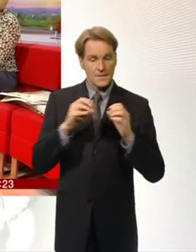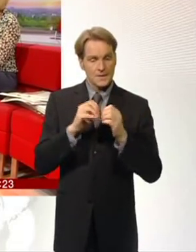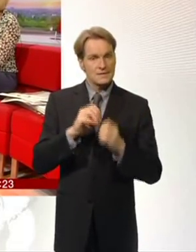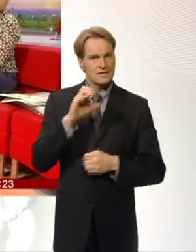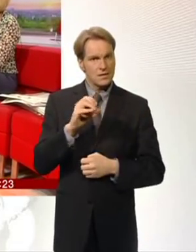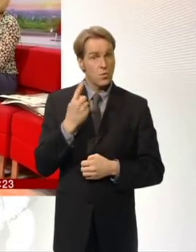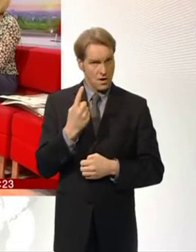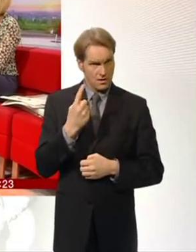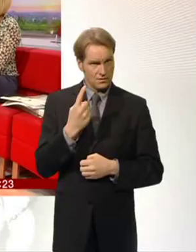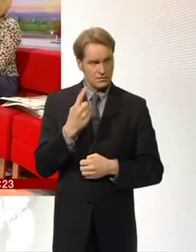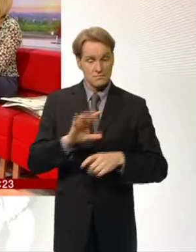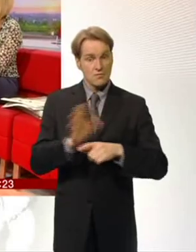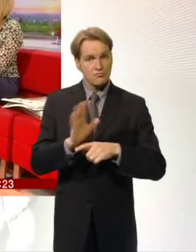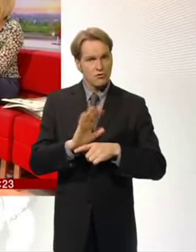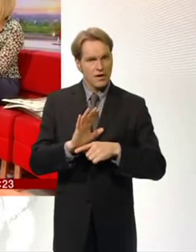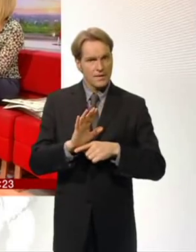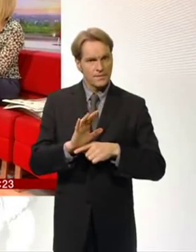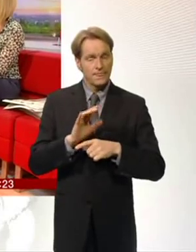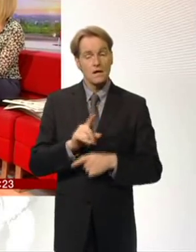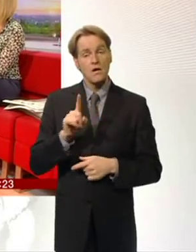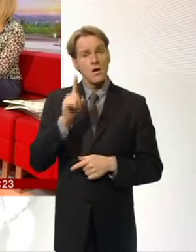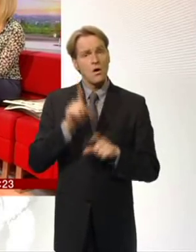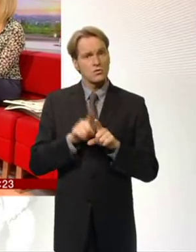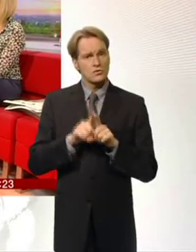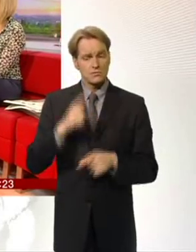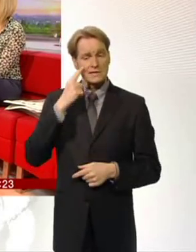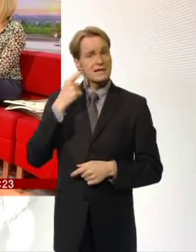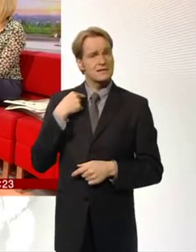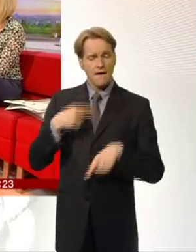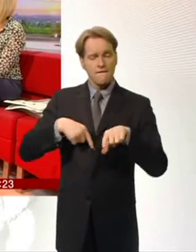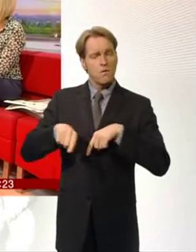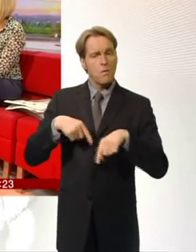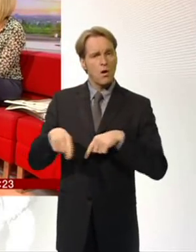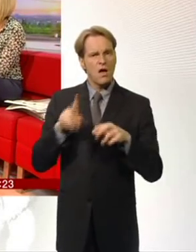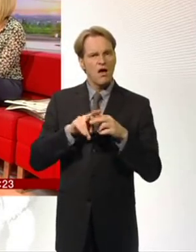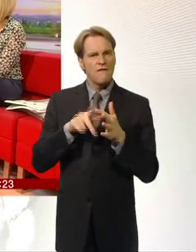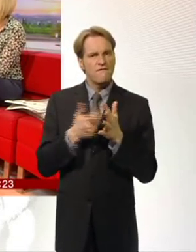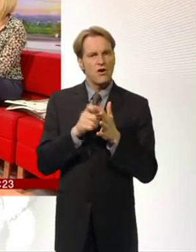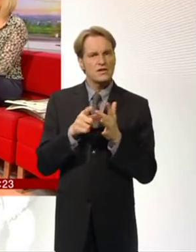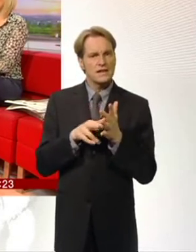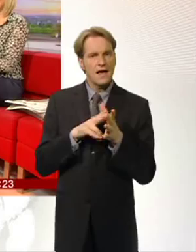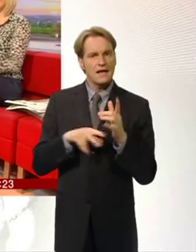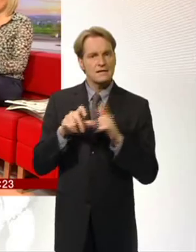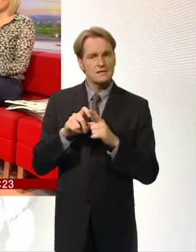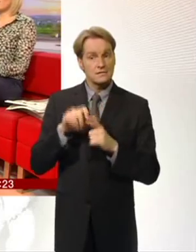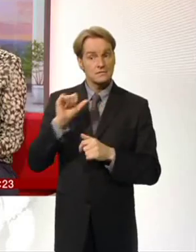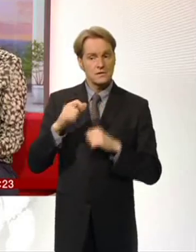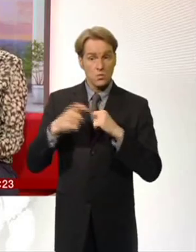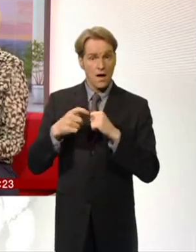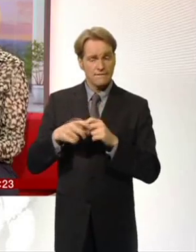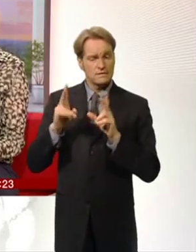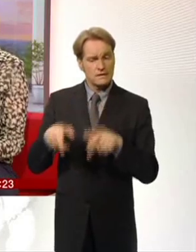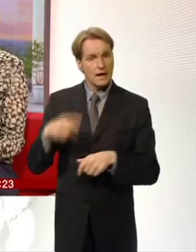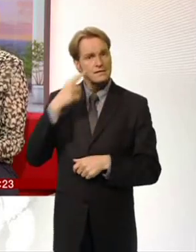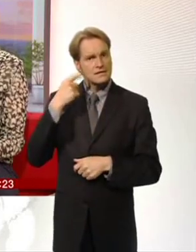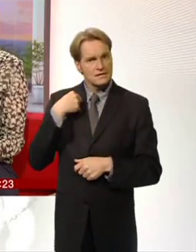of course, we heard all about this in the news yesterday with Rio Ferdinand's wife, so I'd be crossing away as well. Thank you, Chris. Thank you. And, having seen the programme, Chris is